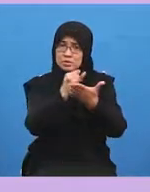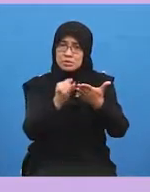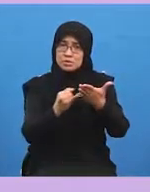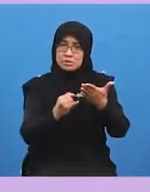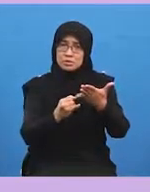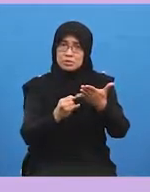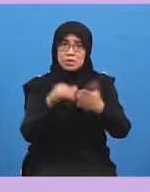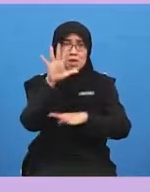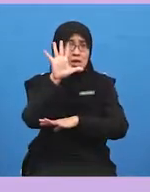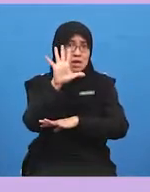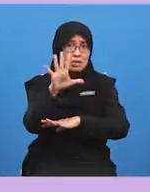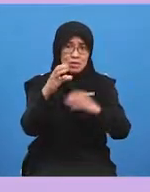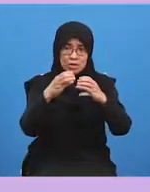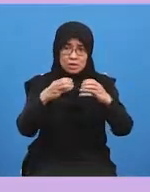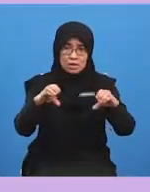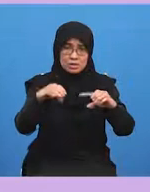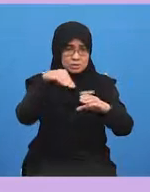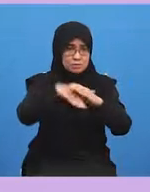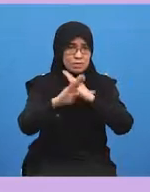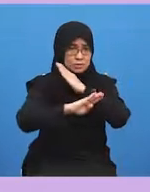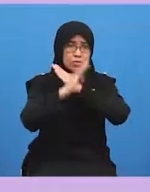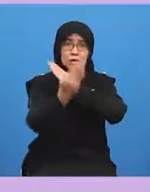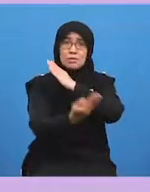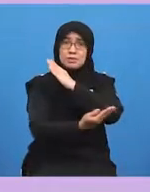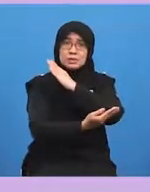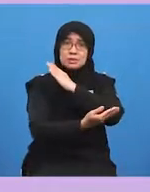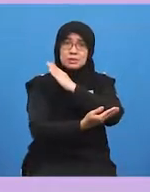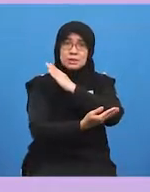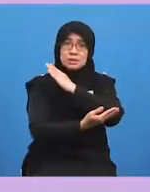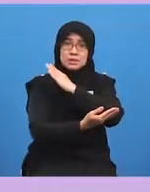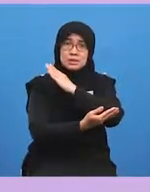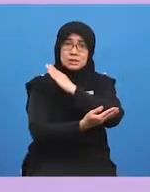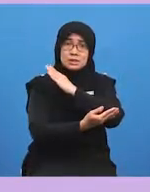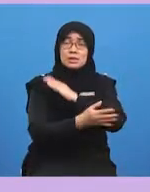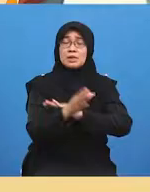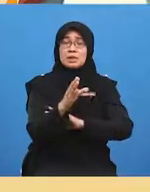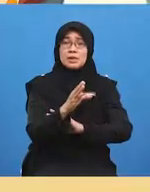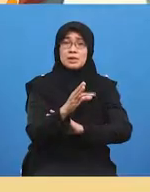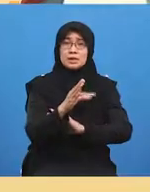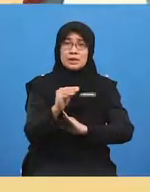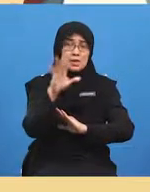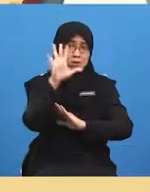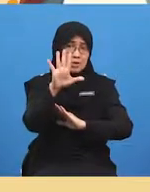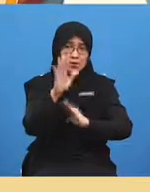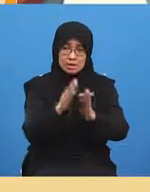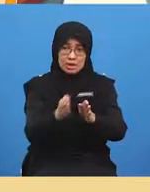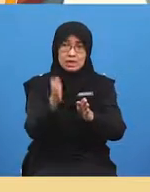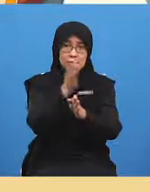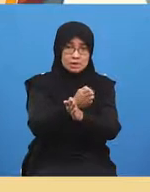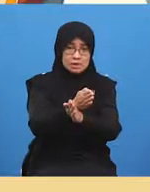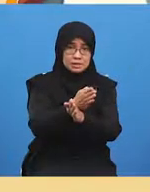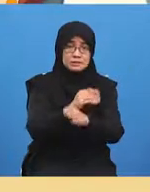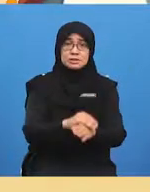eggs going into the basket and i can write number five next to it you can write your score